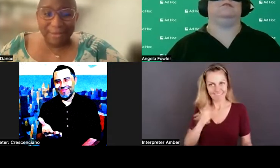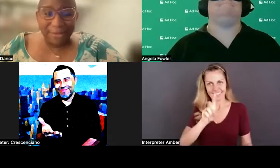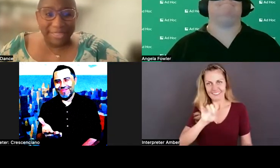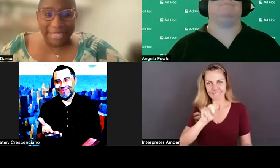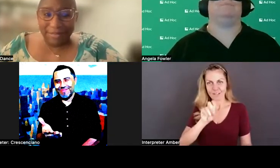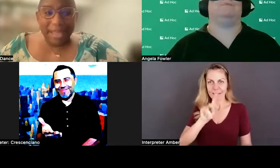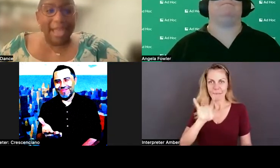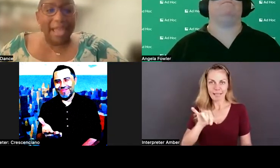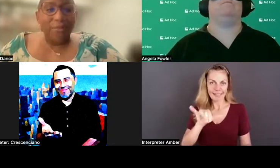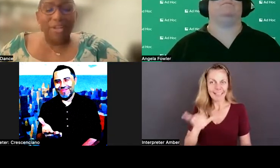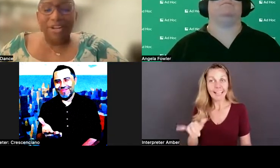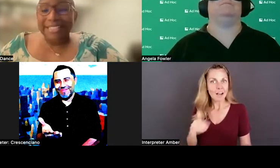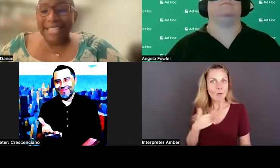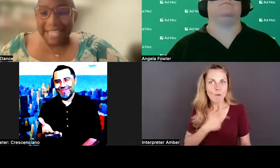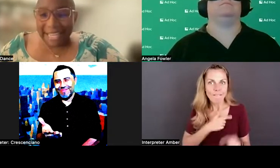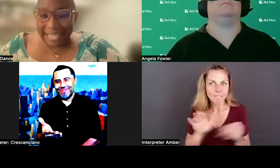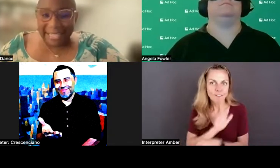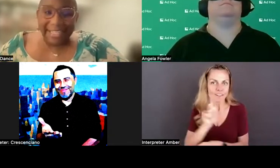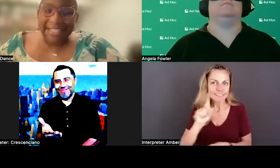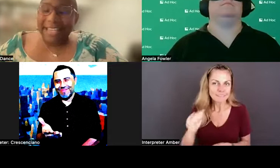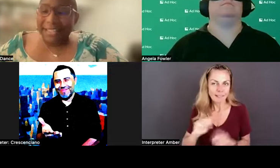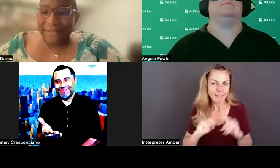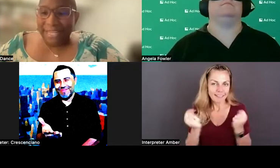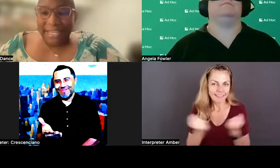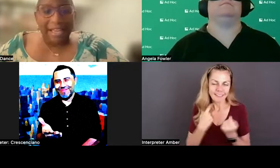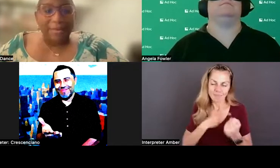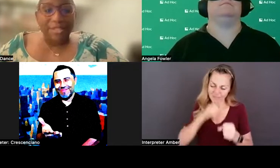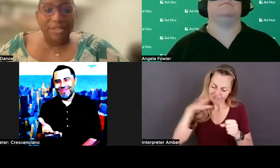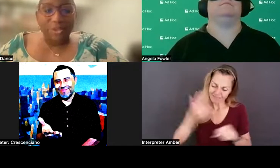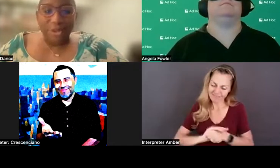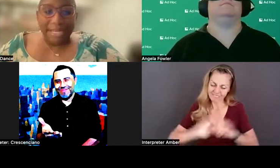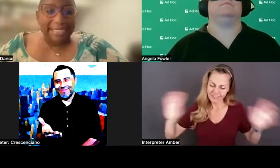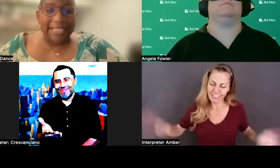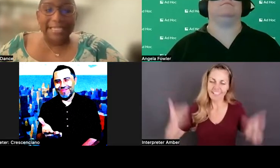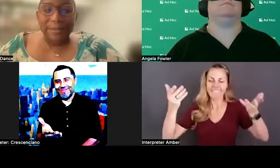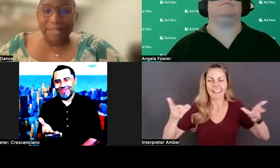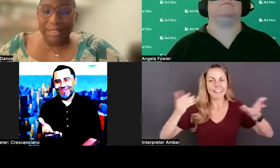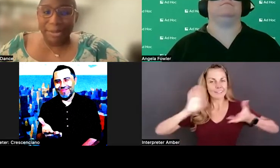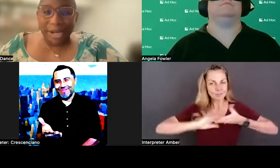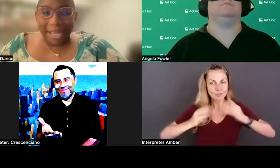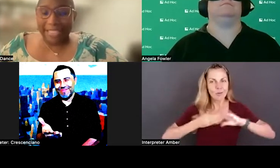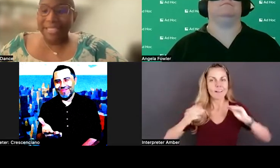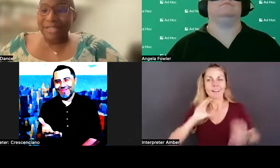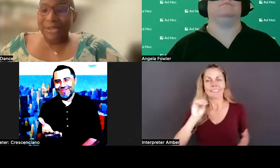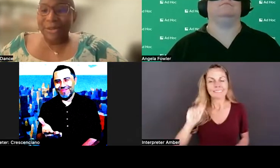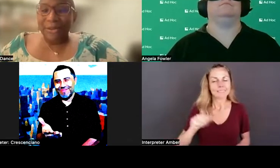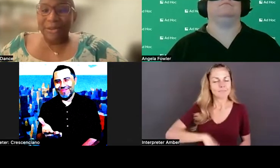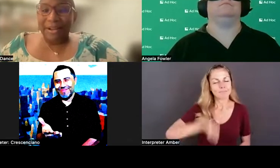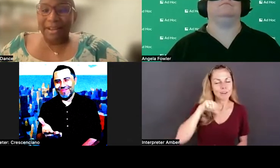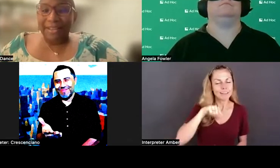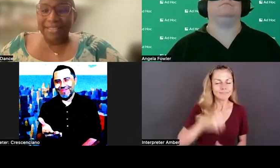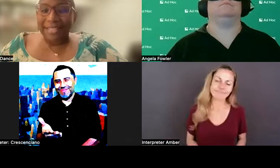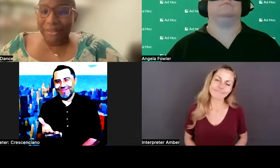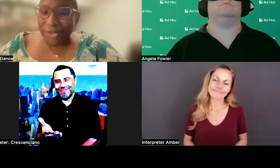disabled team, and we are dedicated to elevating the stories and disability pride. So,